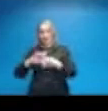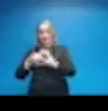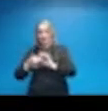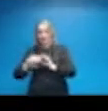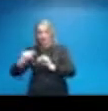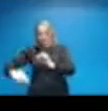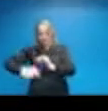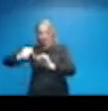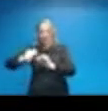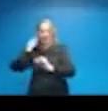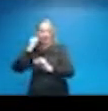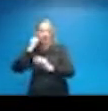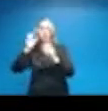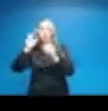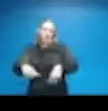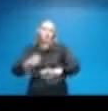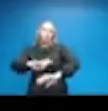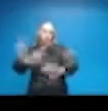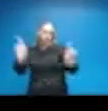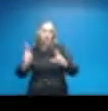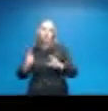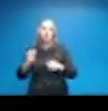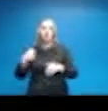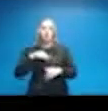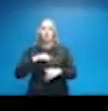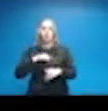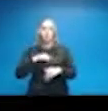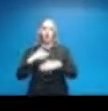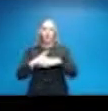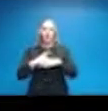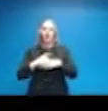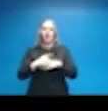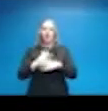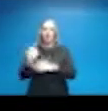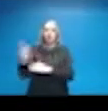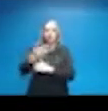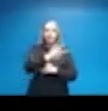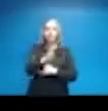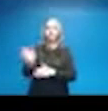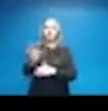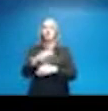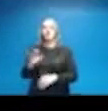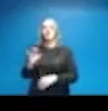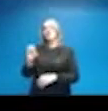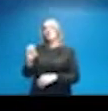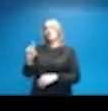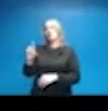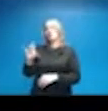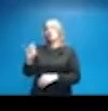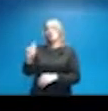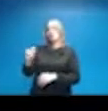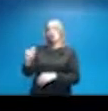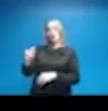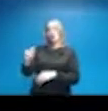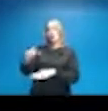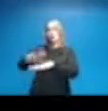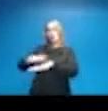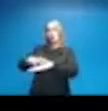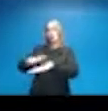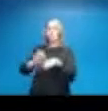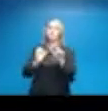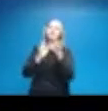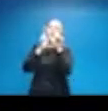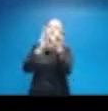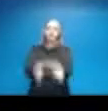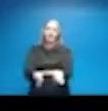to do what we need to do to get around the community. ERCOT advisory remains in effect just as a routine cautionary